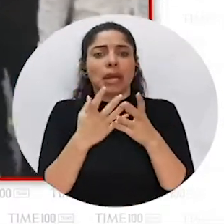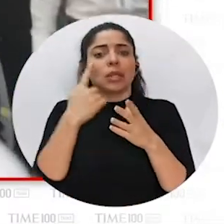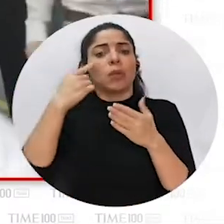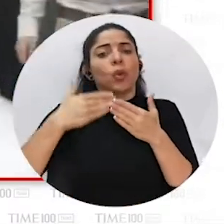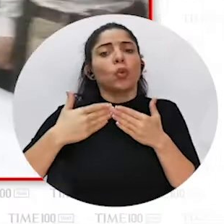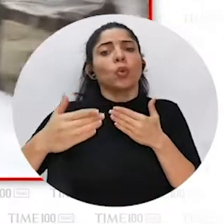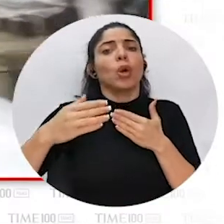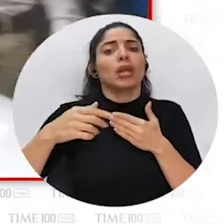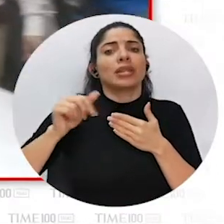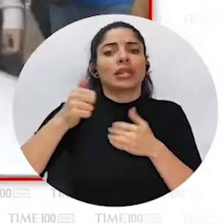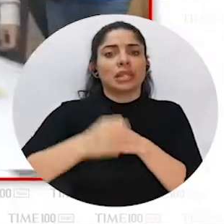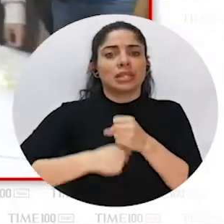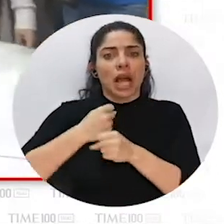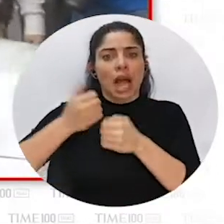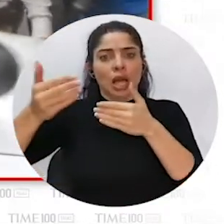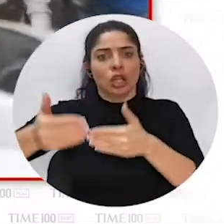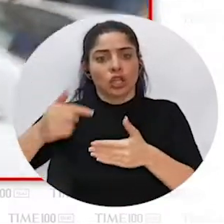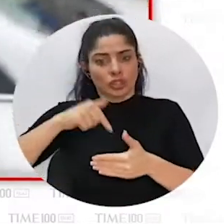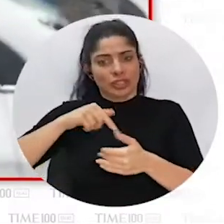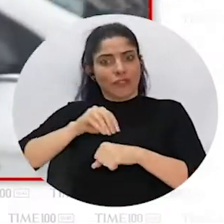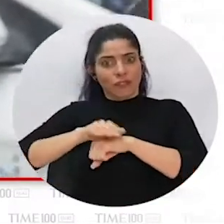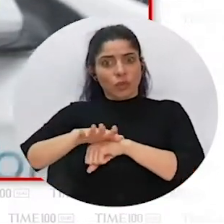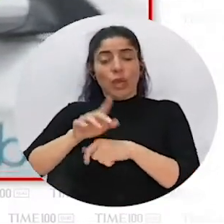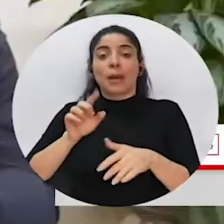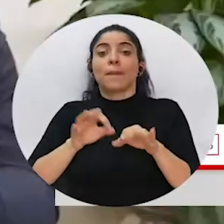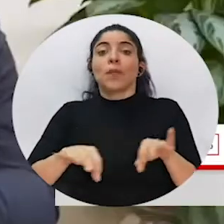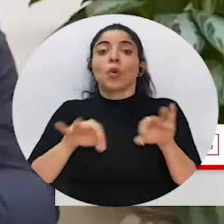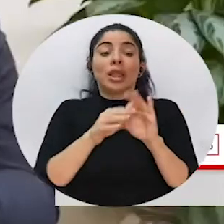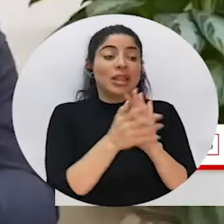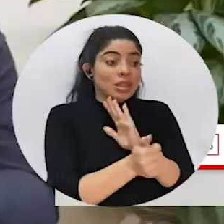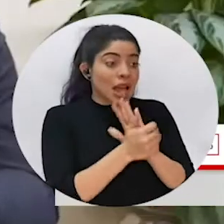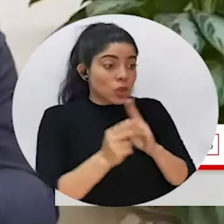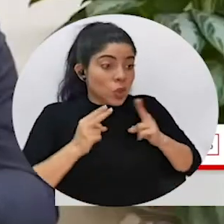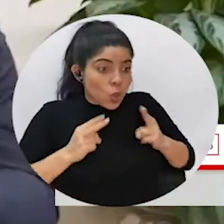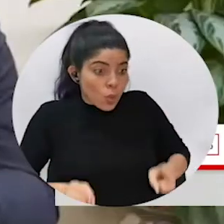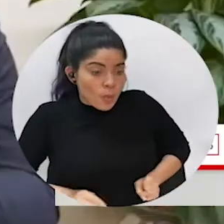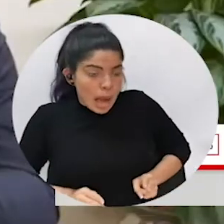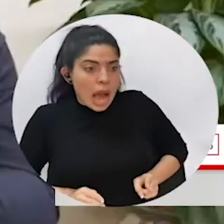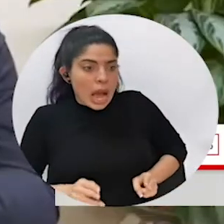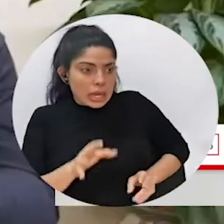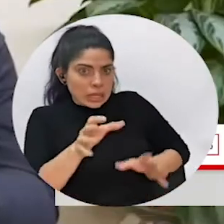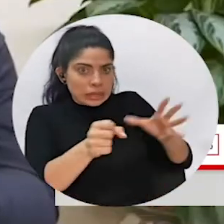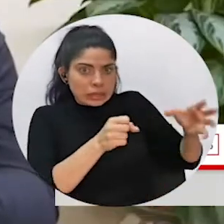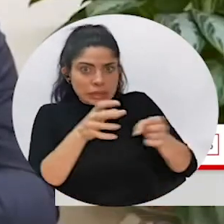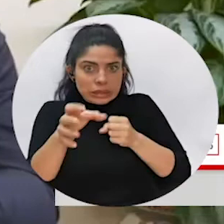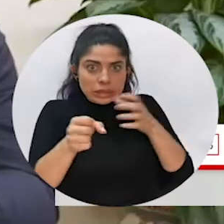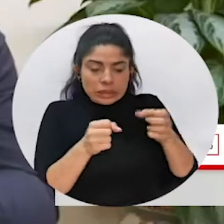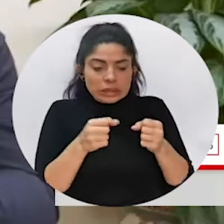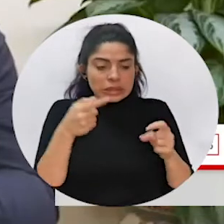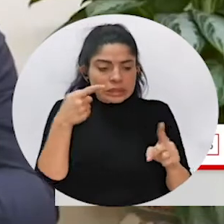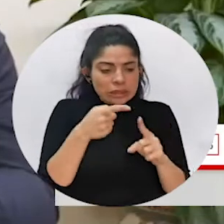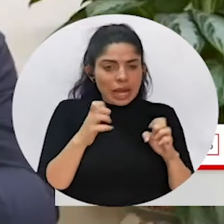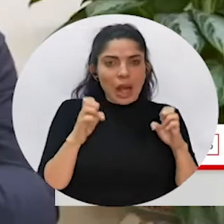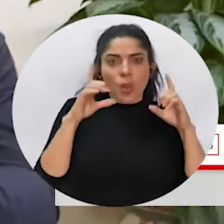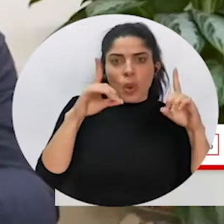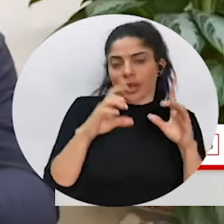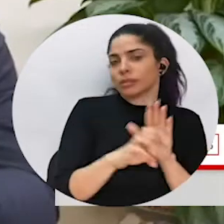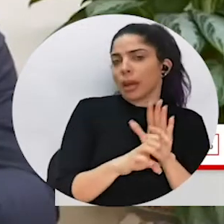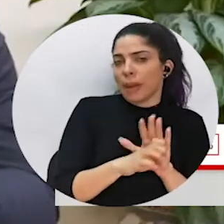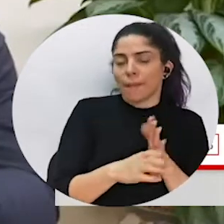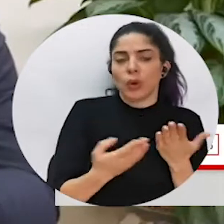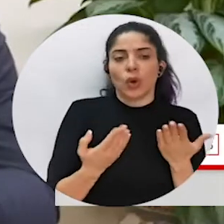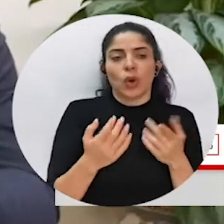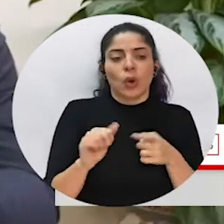earth for the next decade. It's a great opportunity to foster human talent. So we are working lots of things in